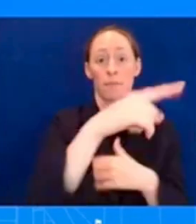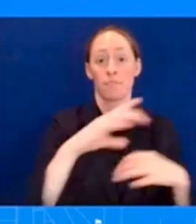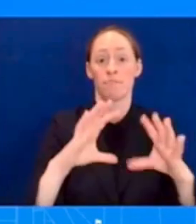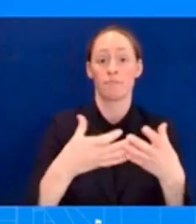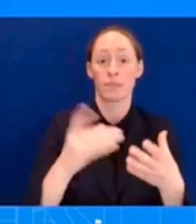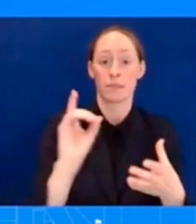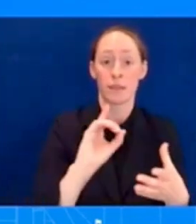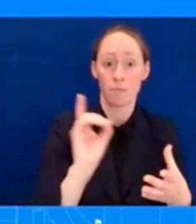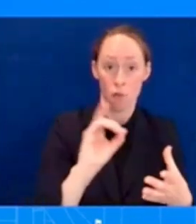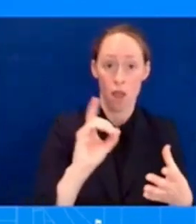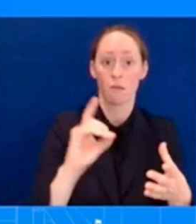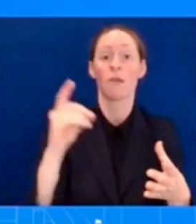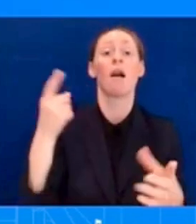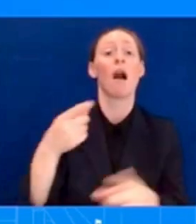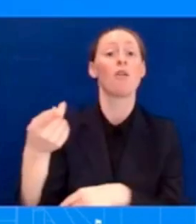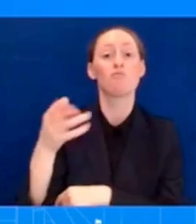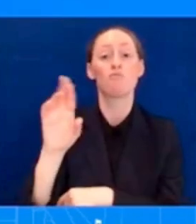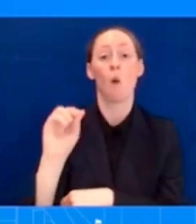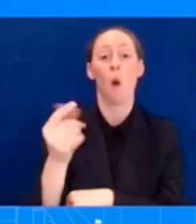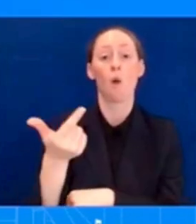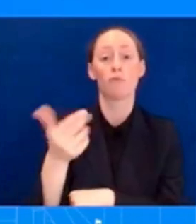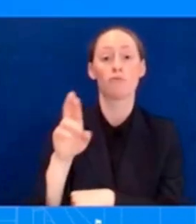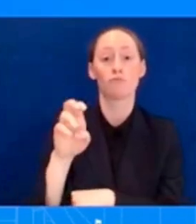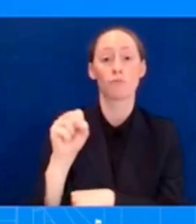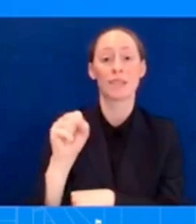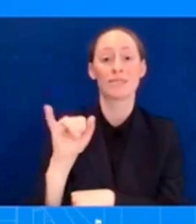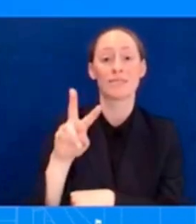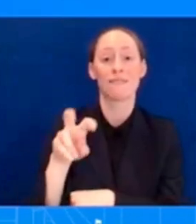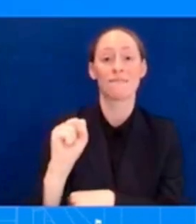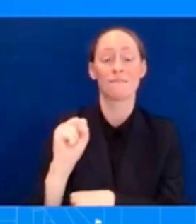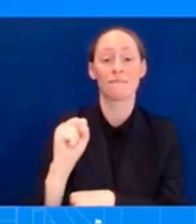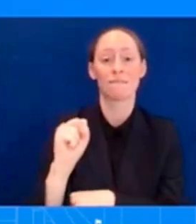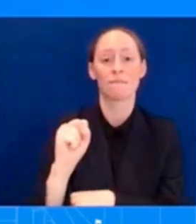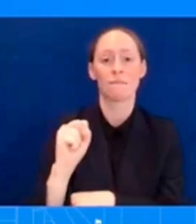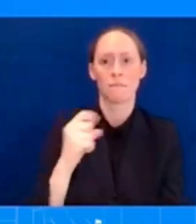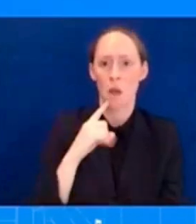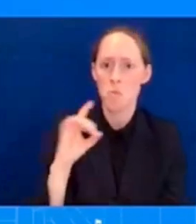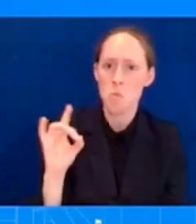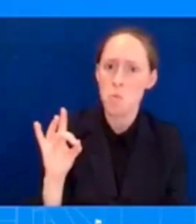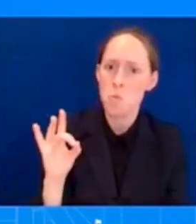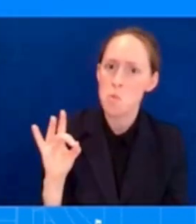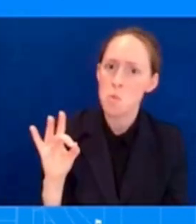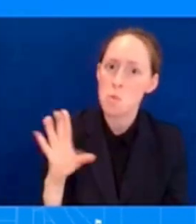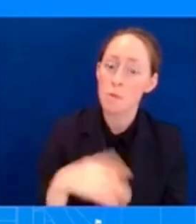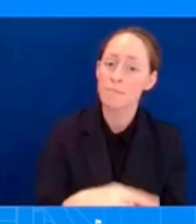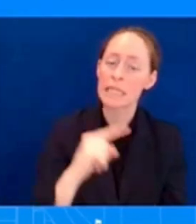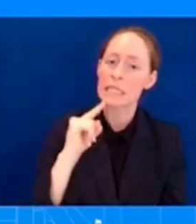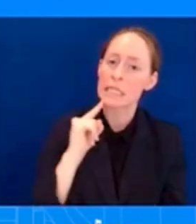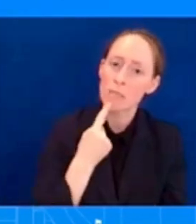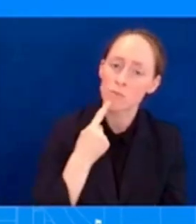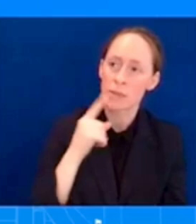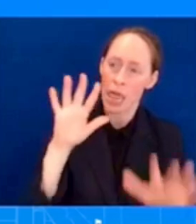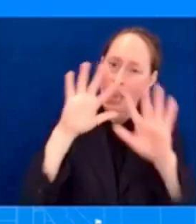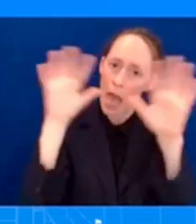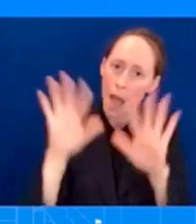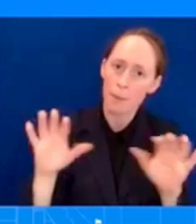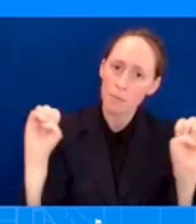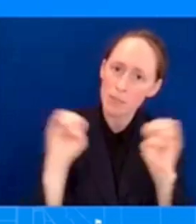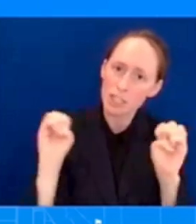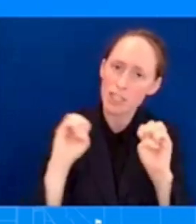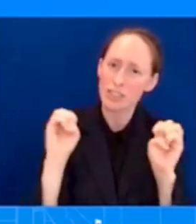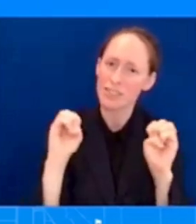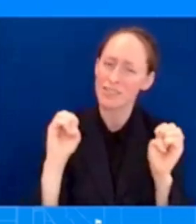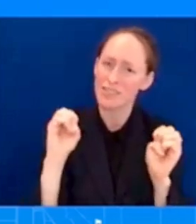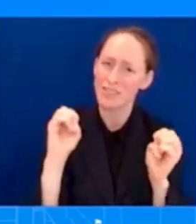considered that justification, that label, for this instance? So a couple of things. I know we've had, he's been asked this